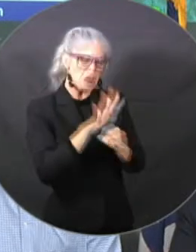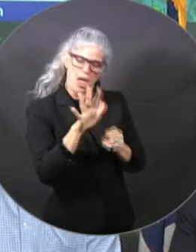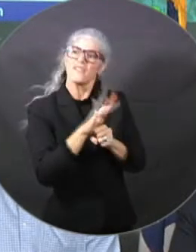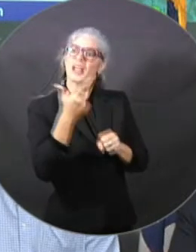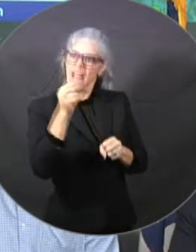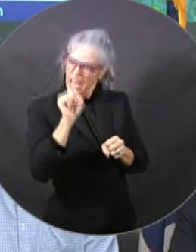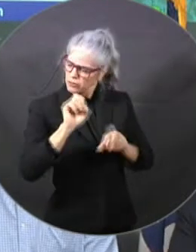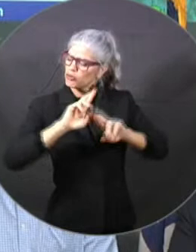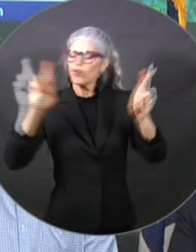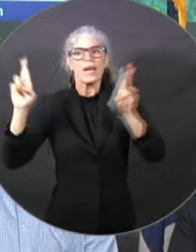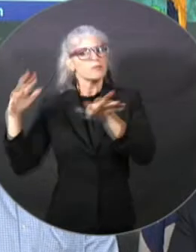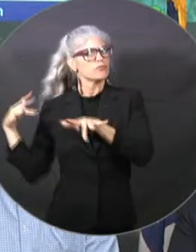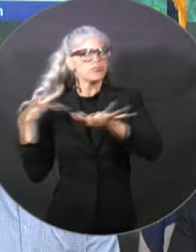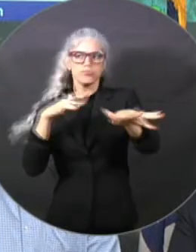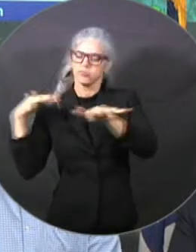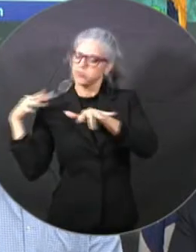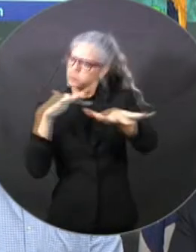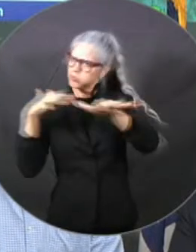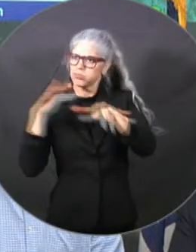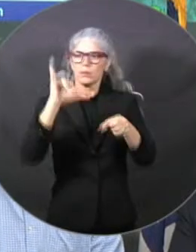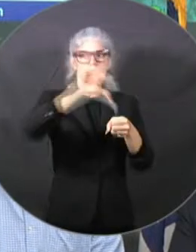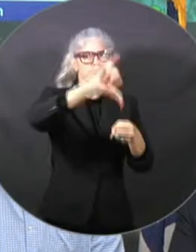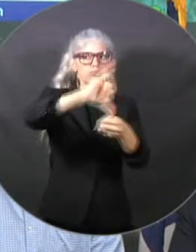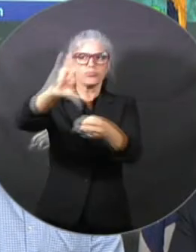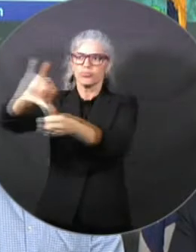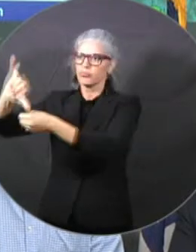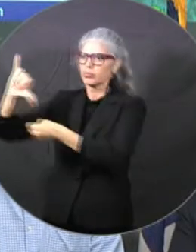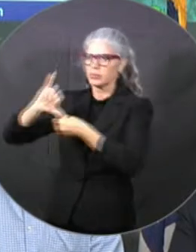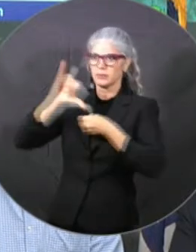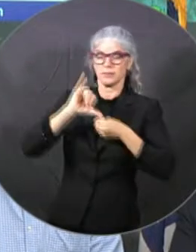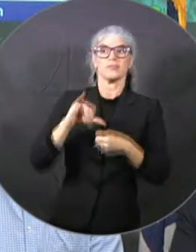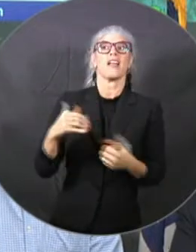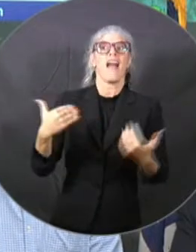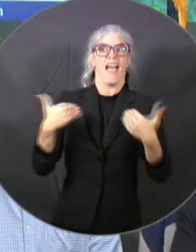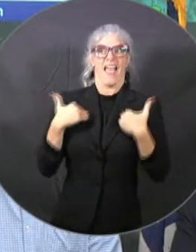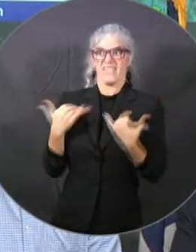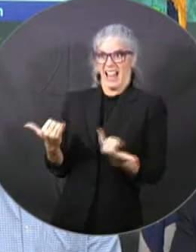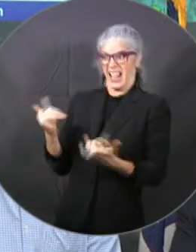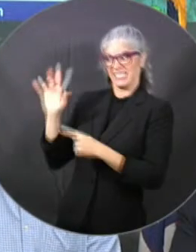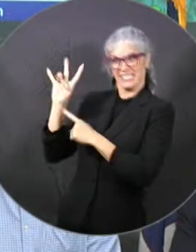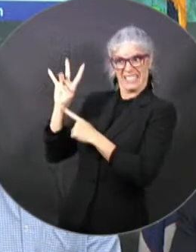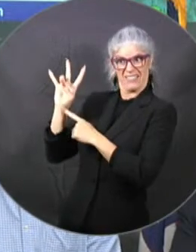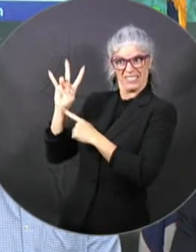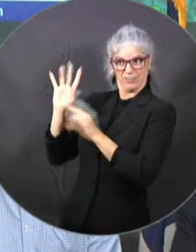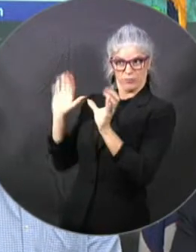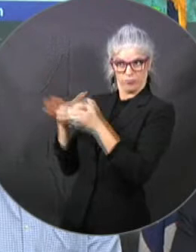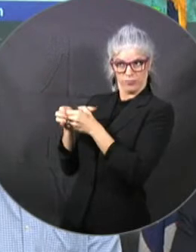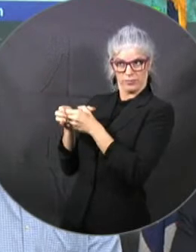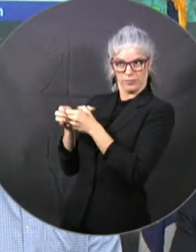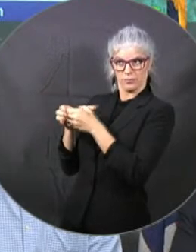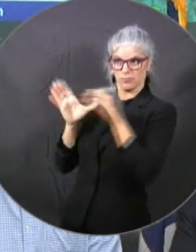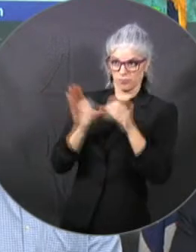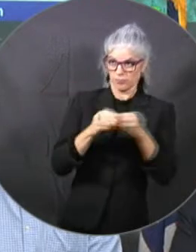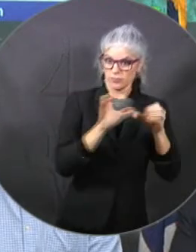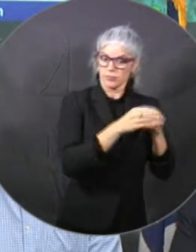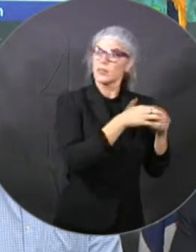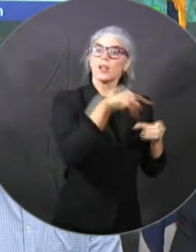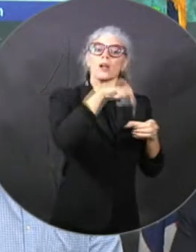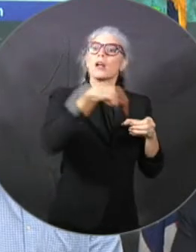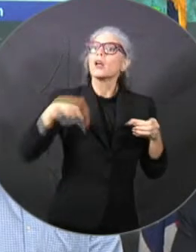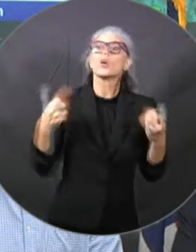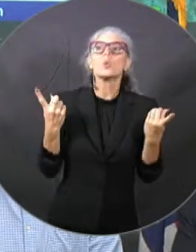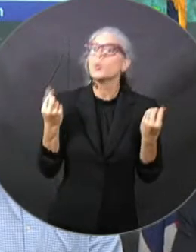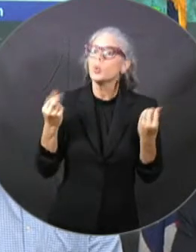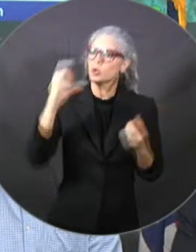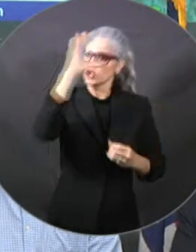ready to deploy to impacted areas. And of course, we have Florida Highway Patrol for Florida Department of Law Enforcement, Florida